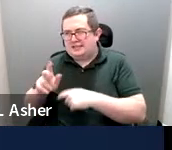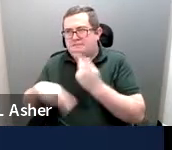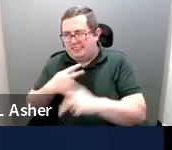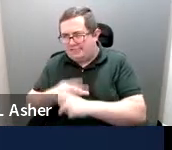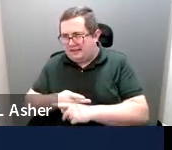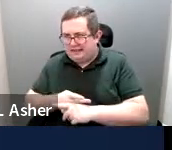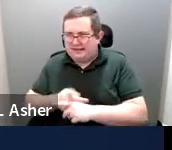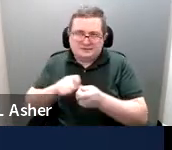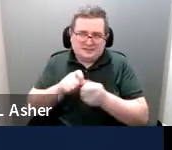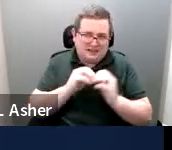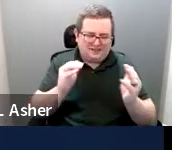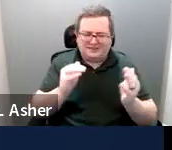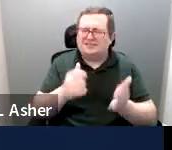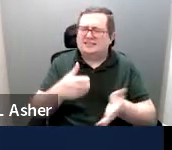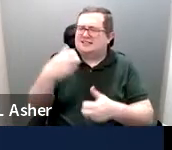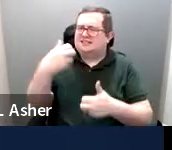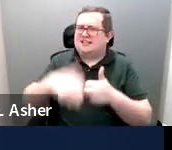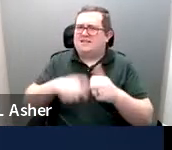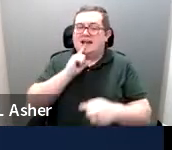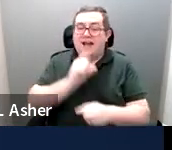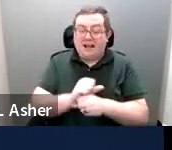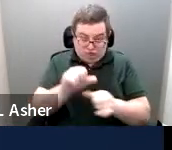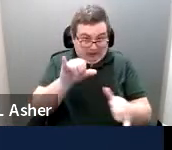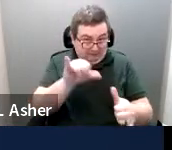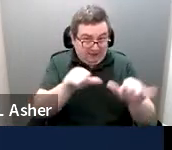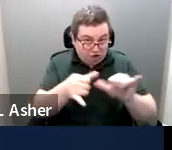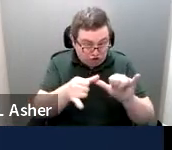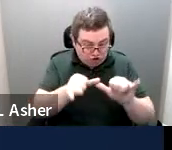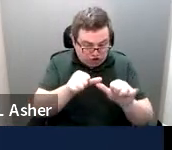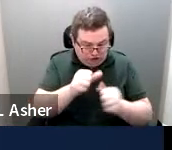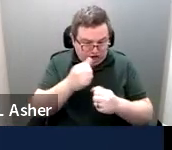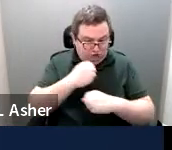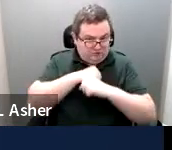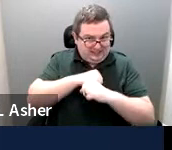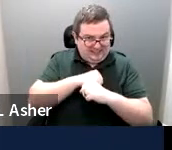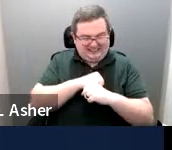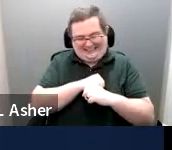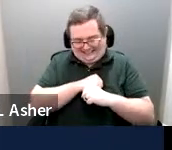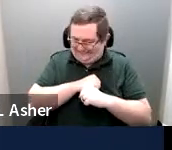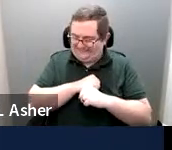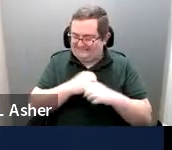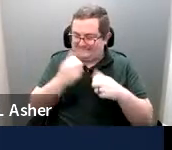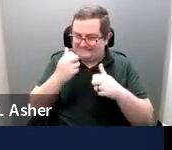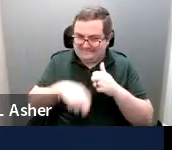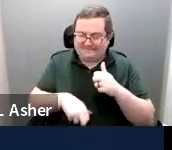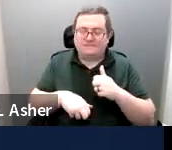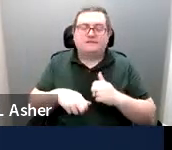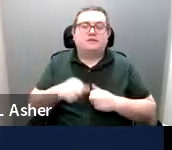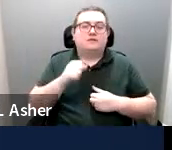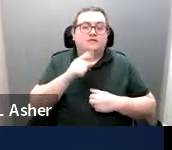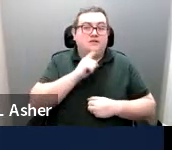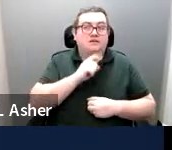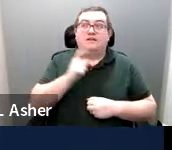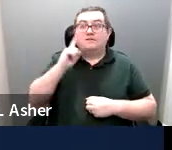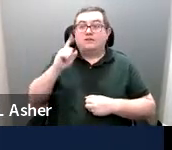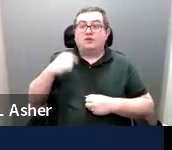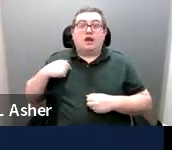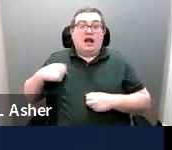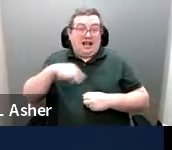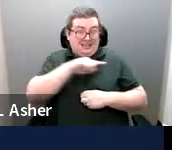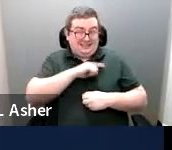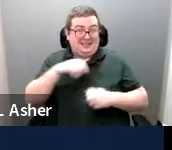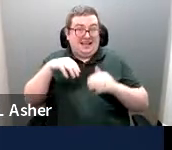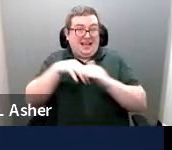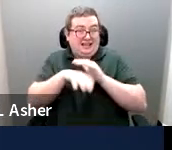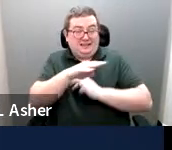difficult to be able to measure, um, in terms of slip resistance. So the answer in terms of the access board, we don't have,